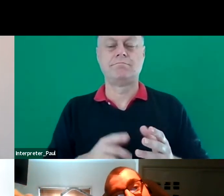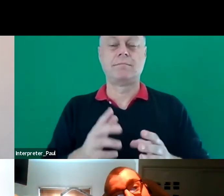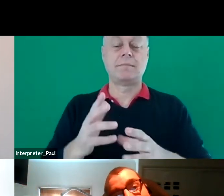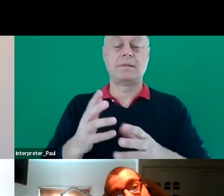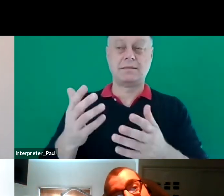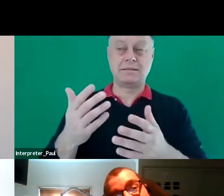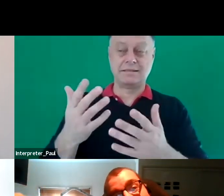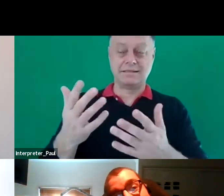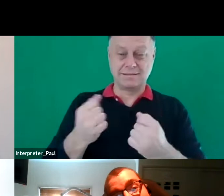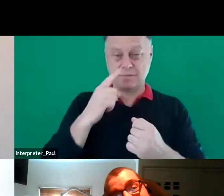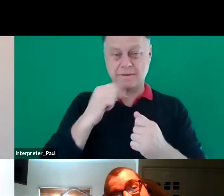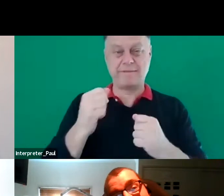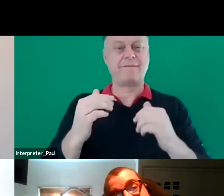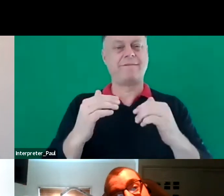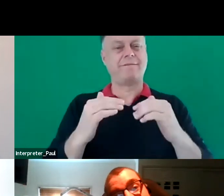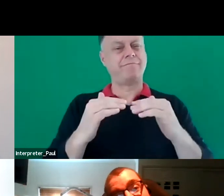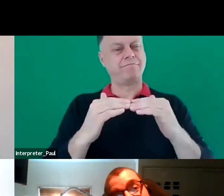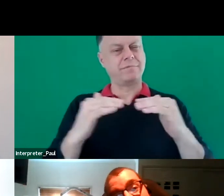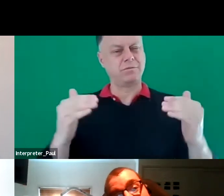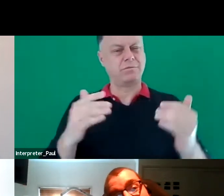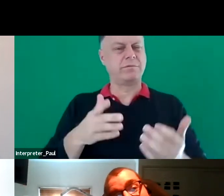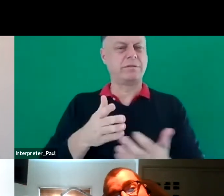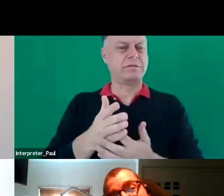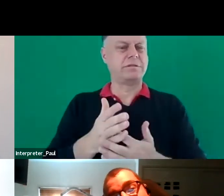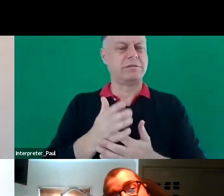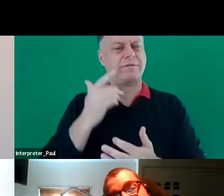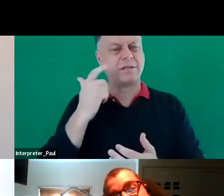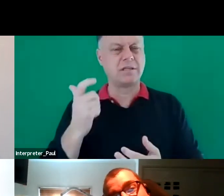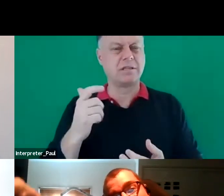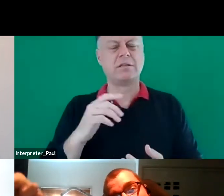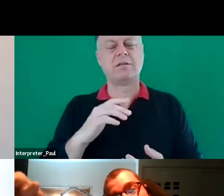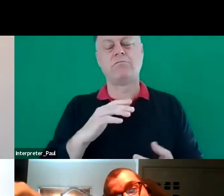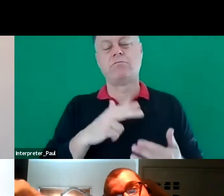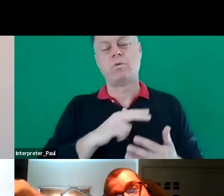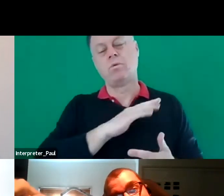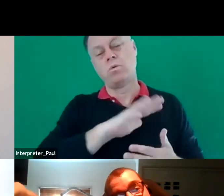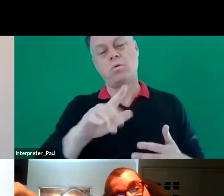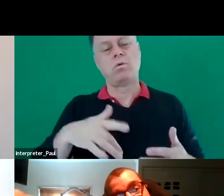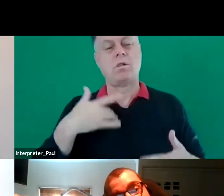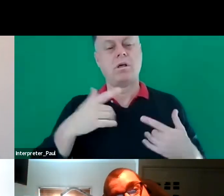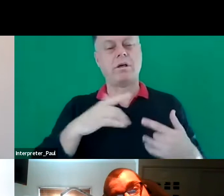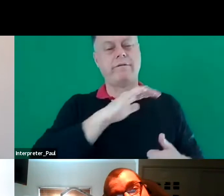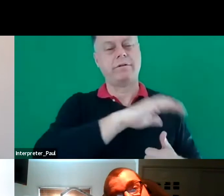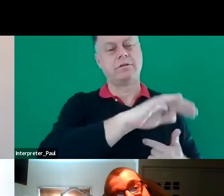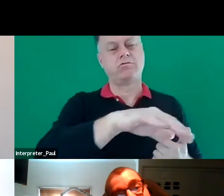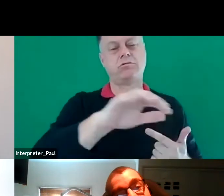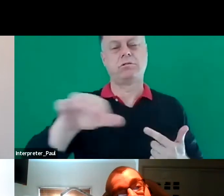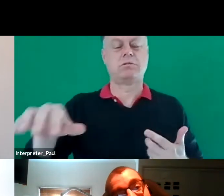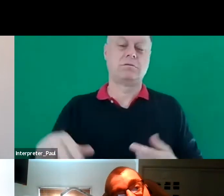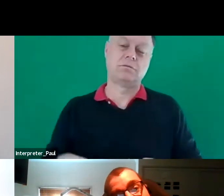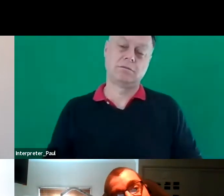fair and equal access throughout all areas of life and throughout